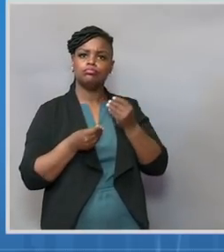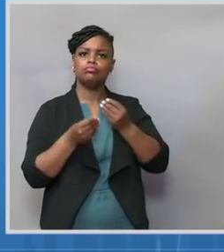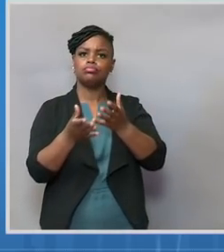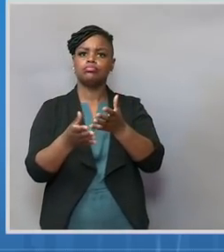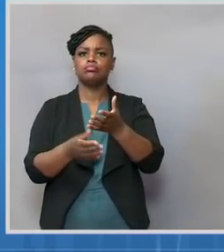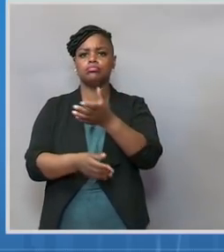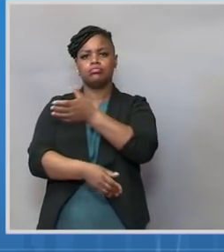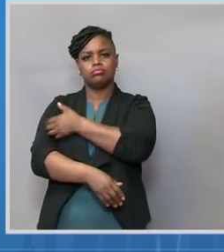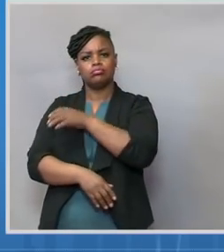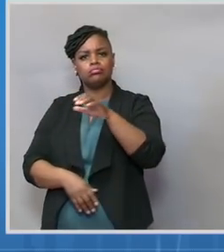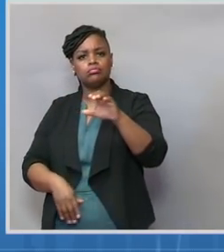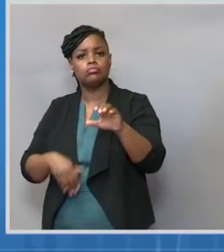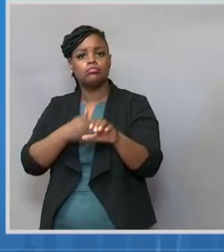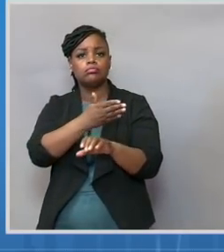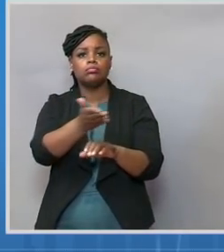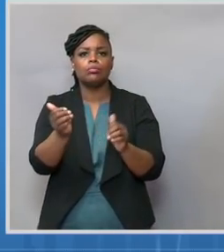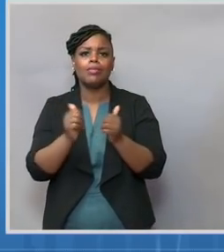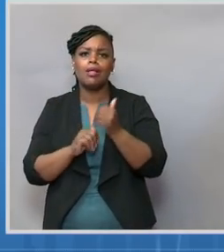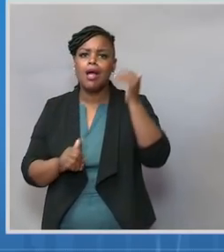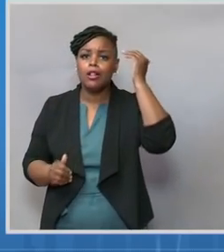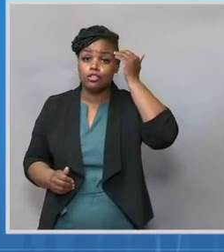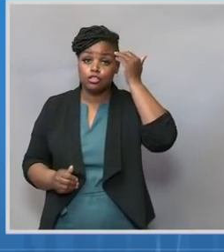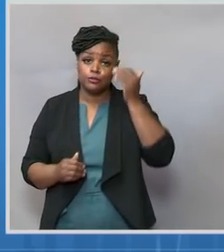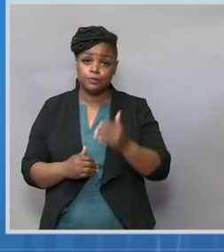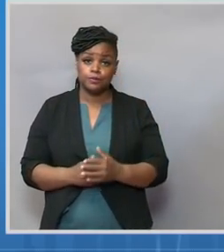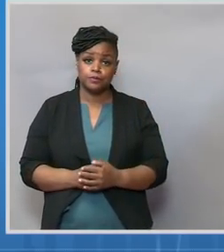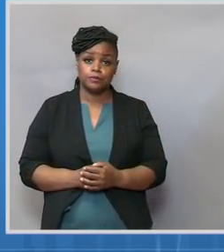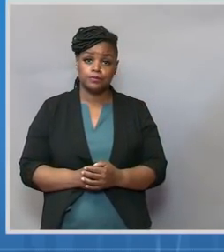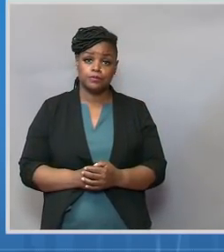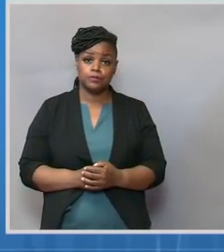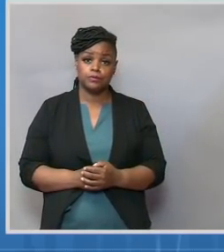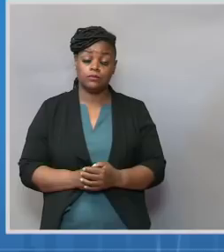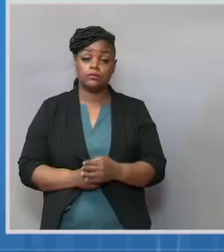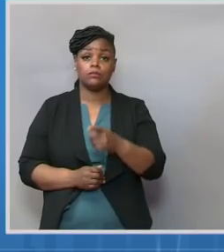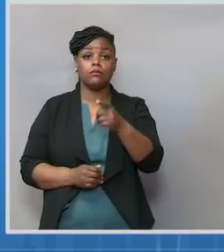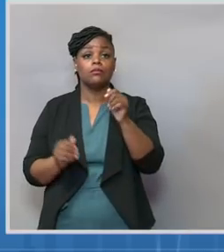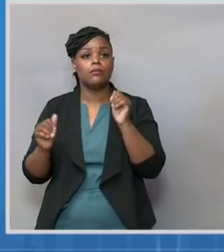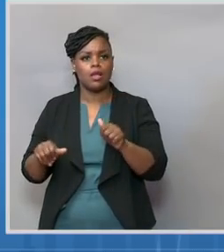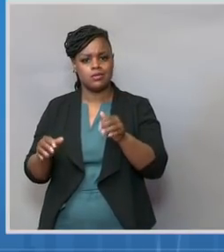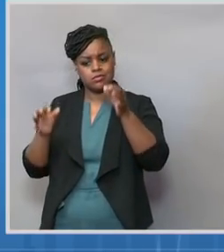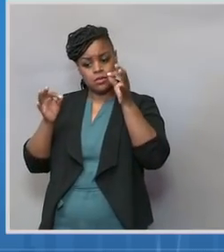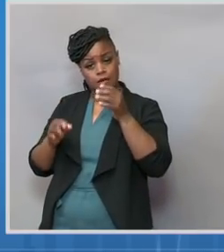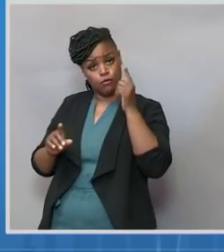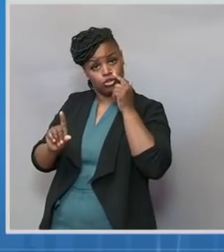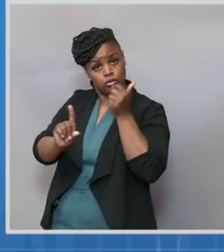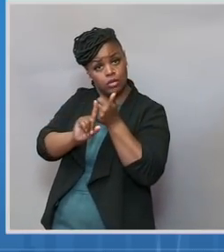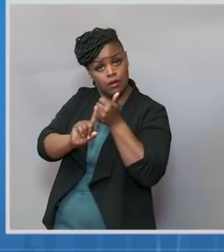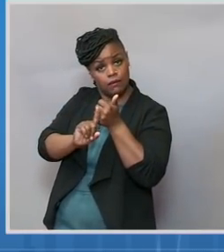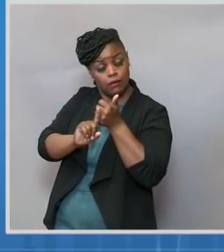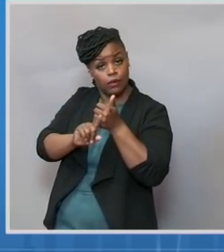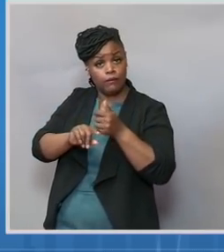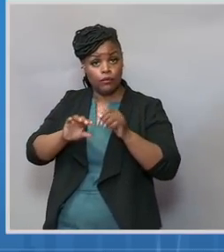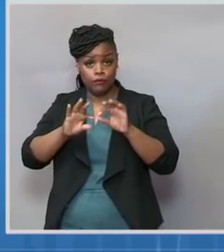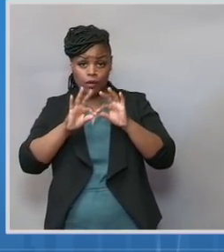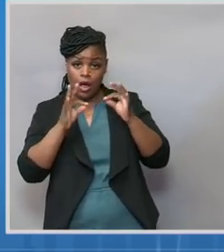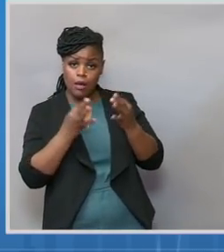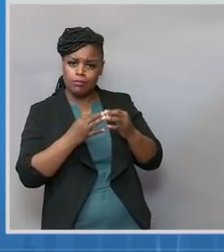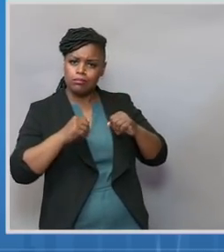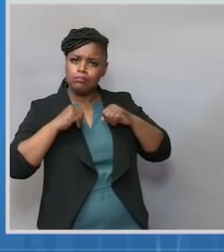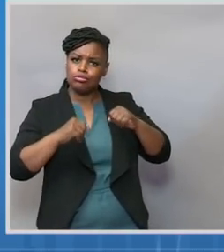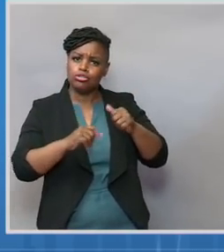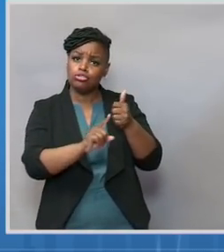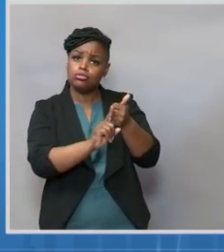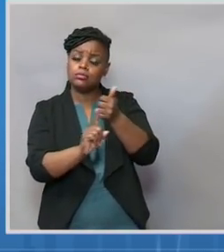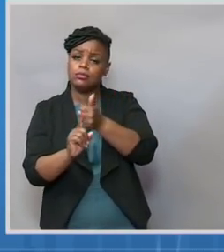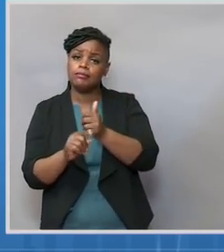-19 vaccines so that they can ultimately make decisions for themselves and their families and protect themselves from COVID-19. Today, I